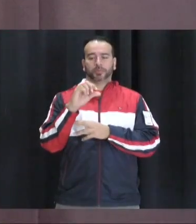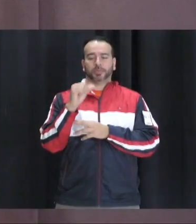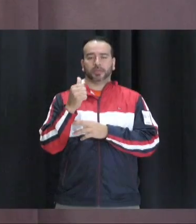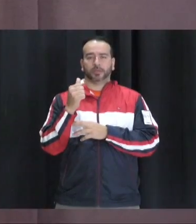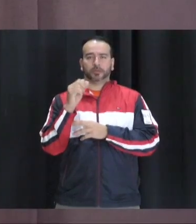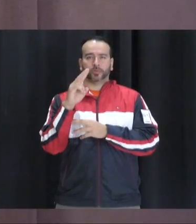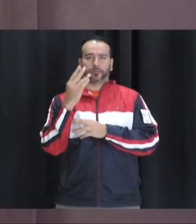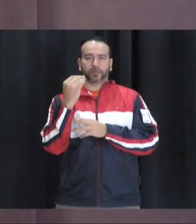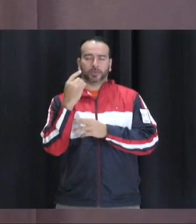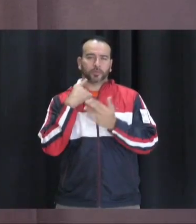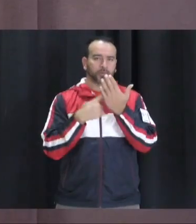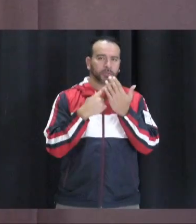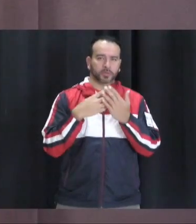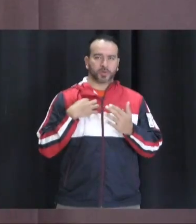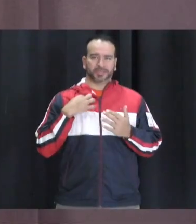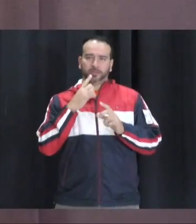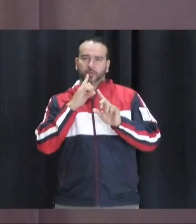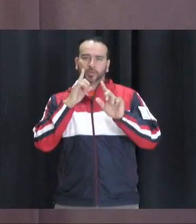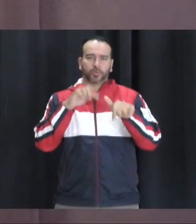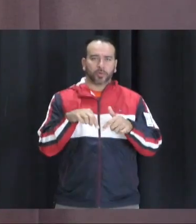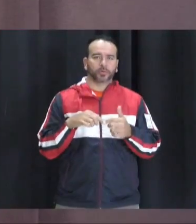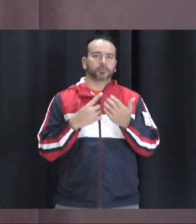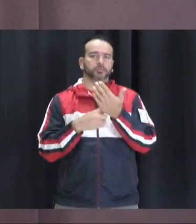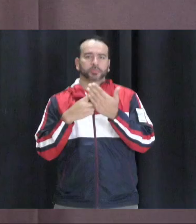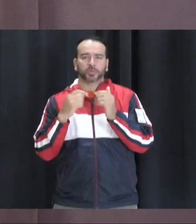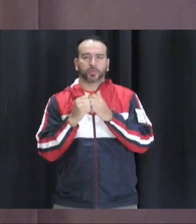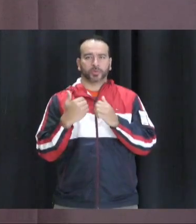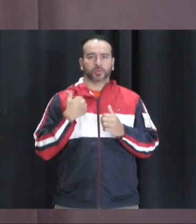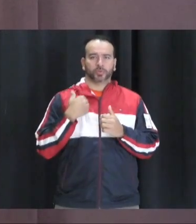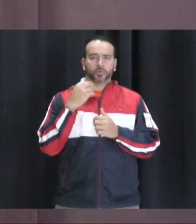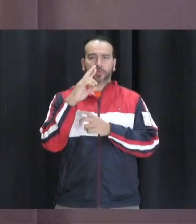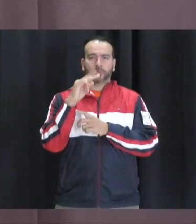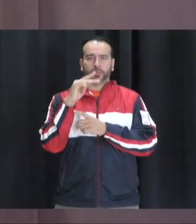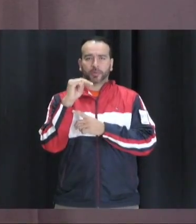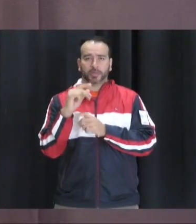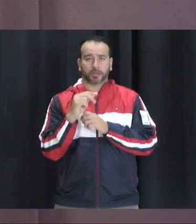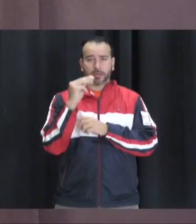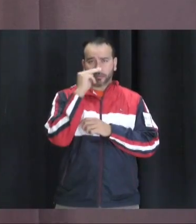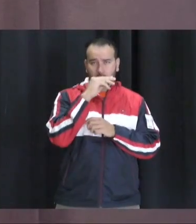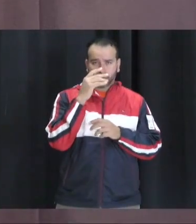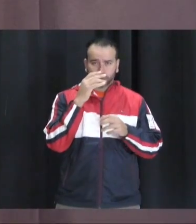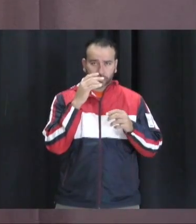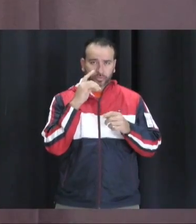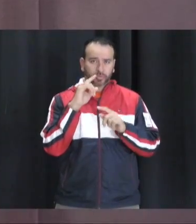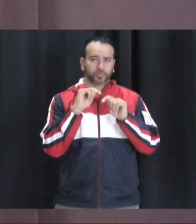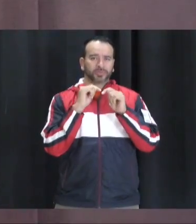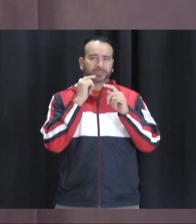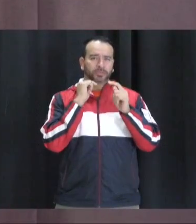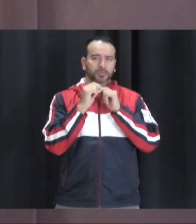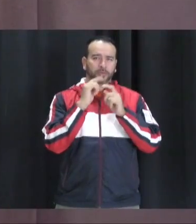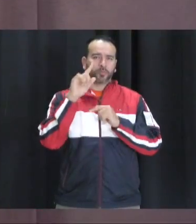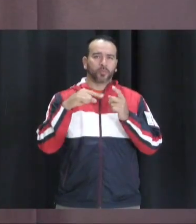We will discuss t-shirt orders and future discussions with young Republicans. A mock trial team interest meeting will be held